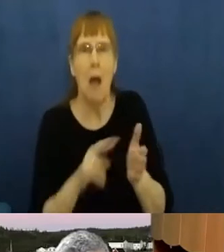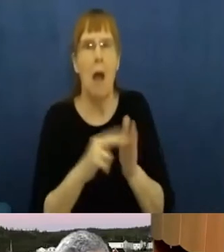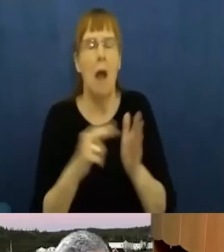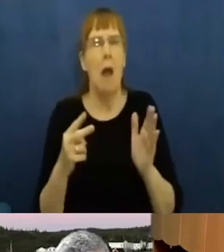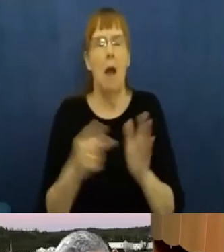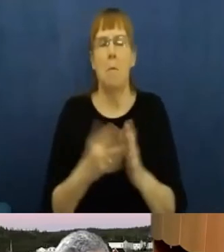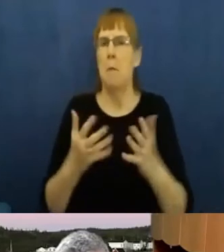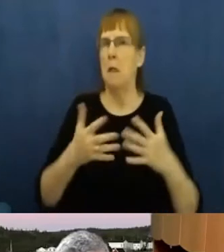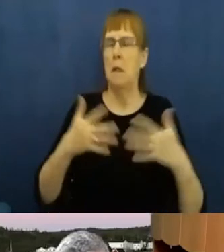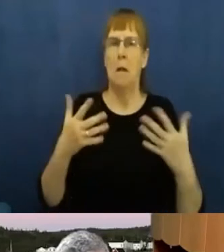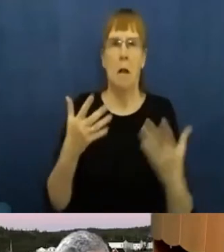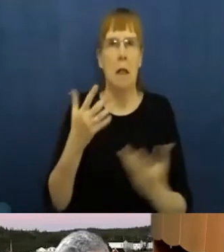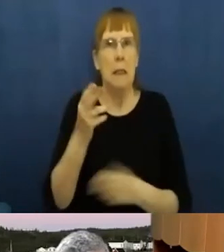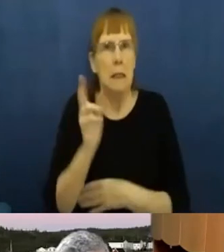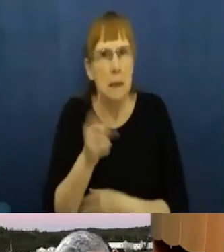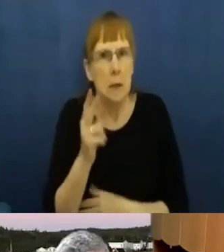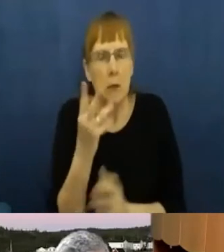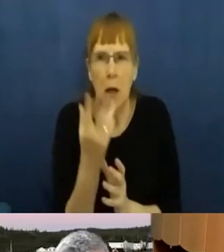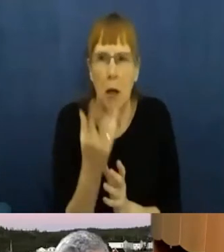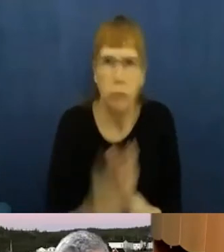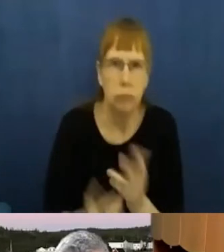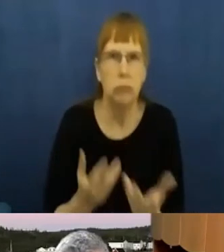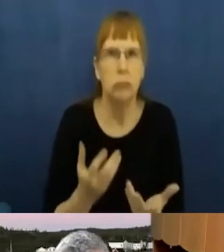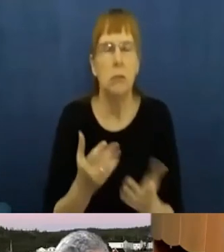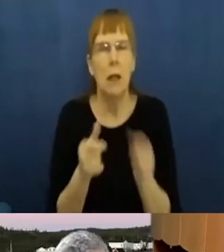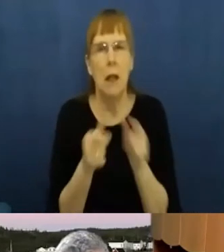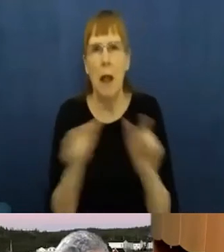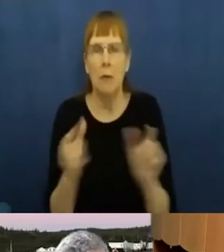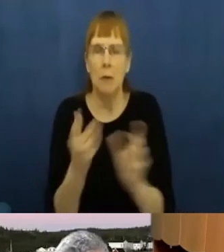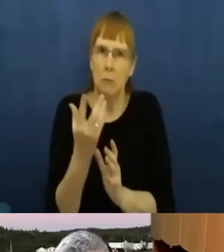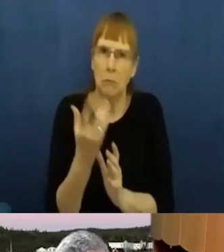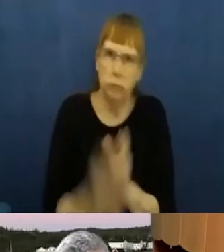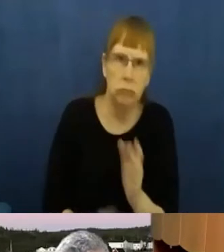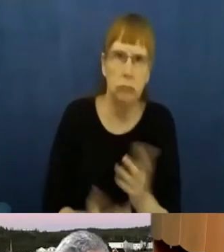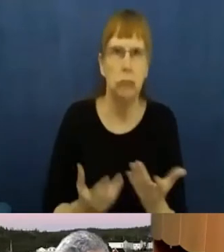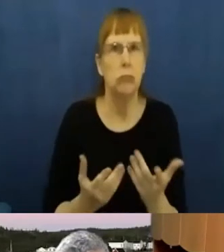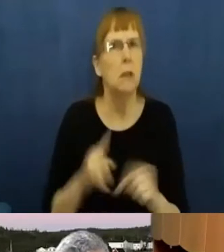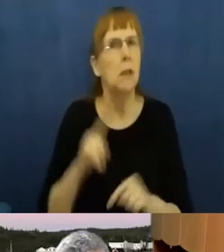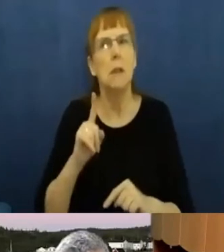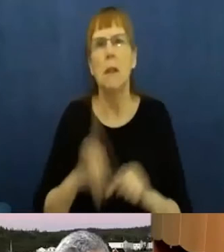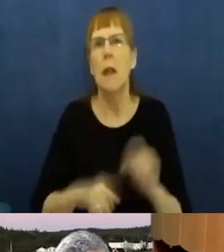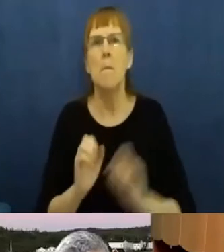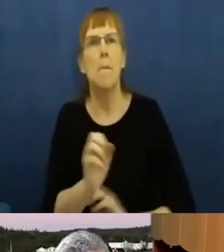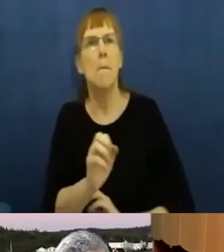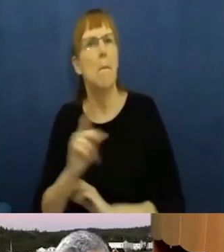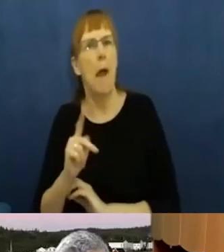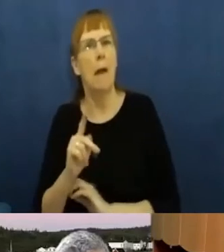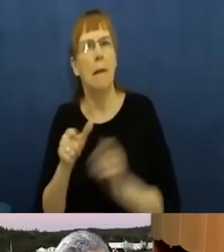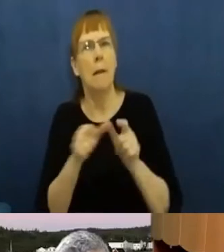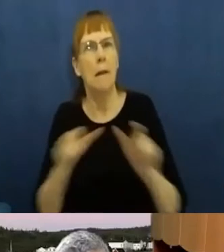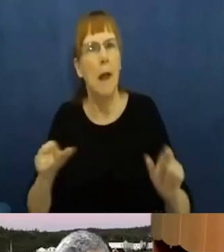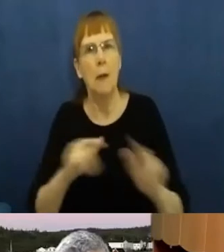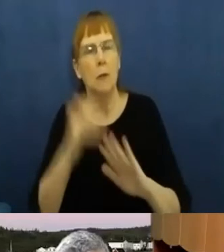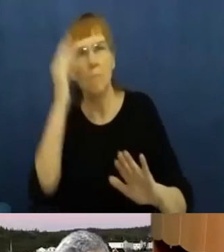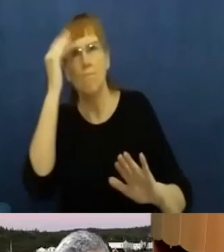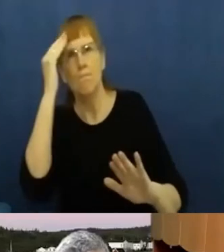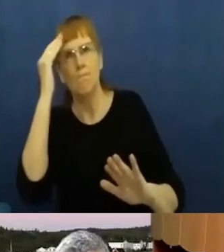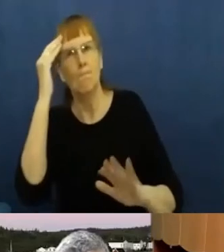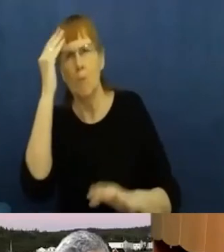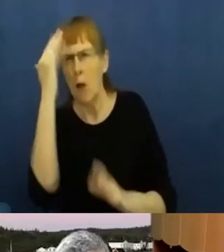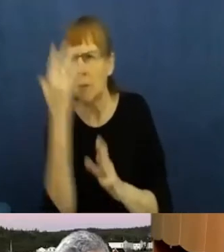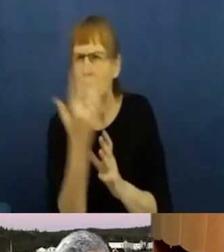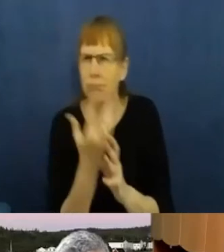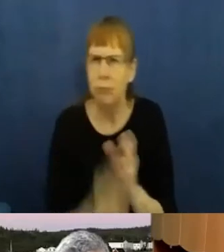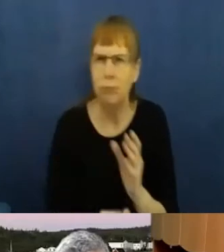reclaim our language when we lose even one of those elders. So that's why it was so important to lock down our communities in this way,